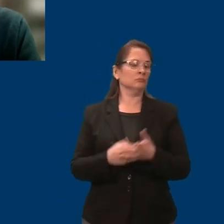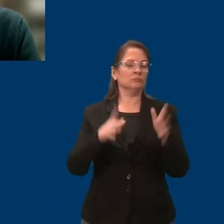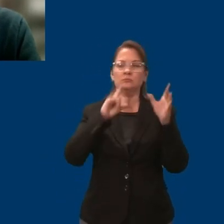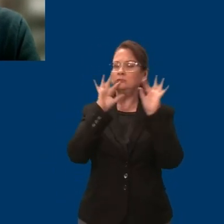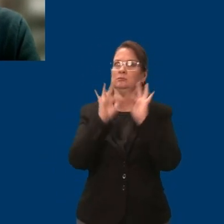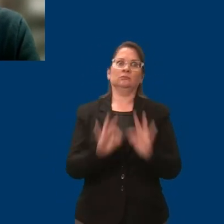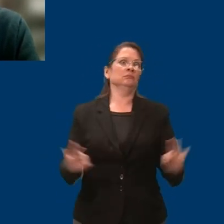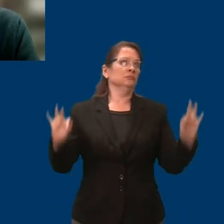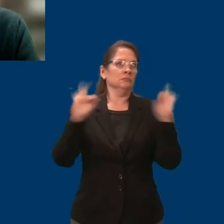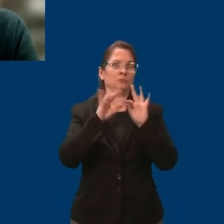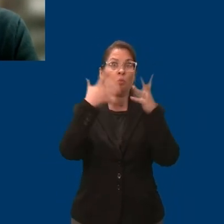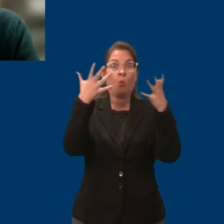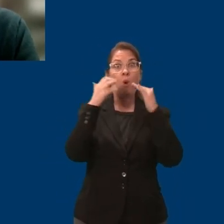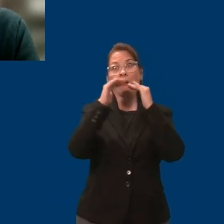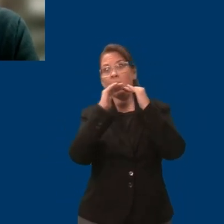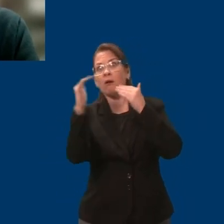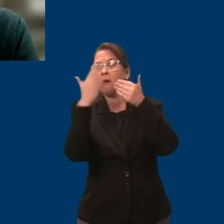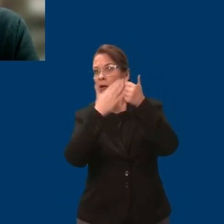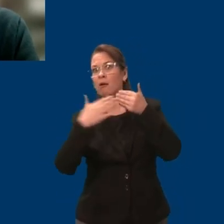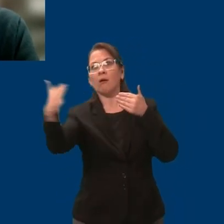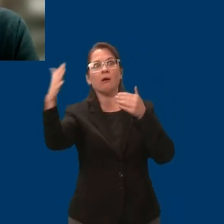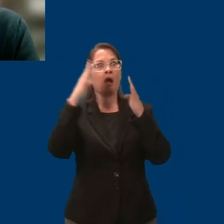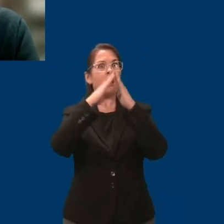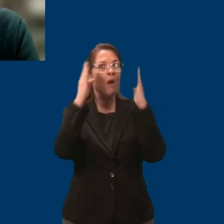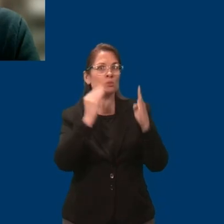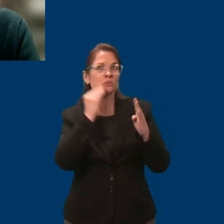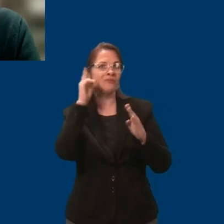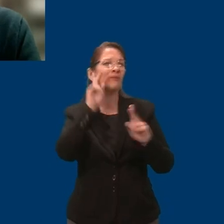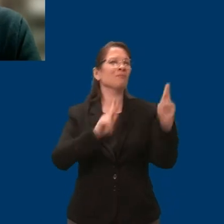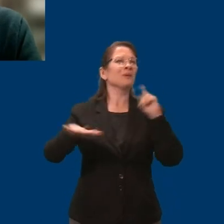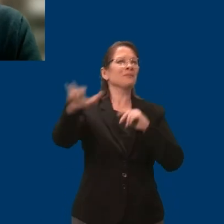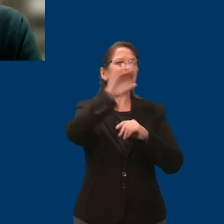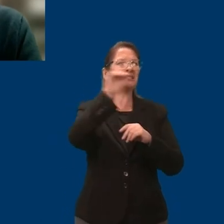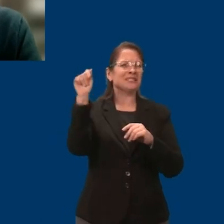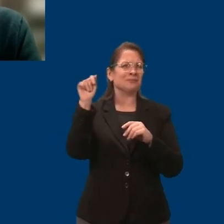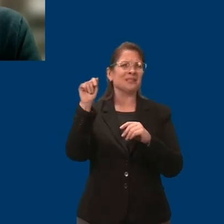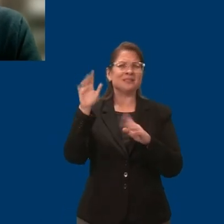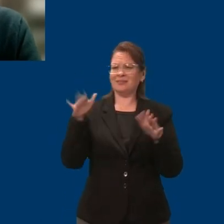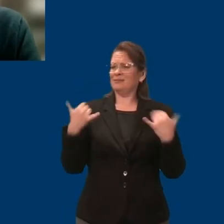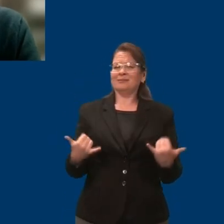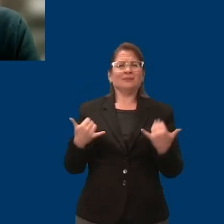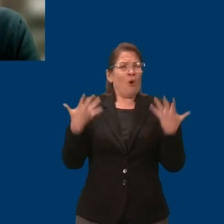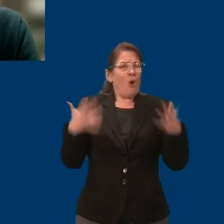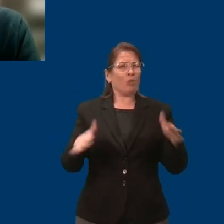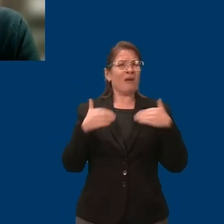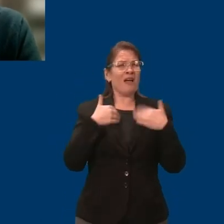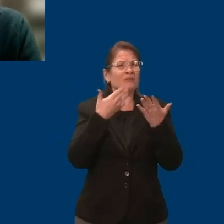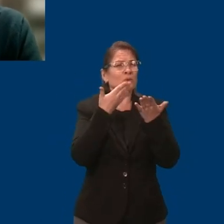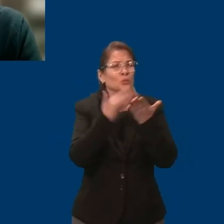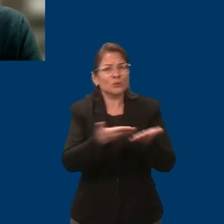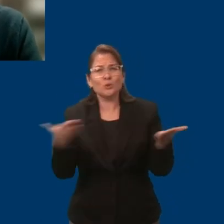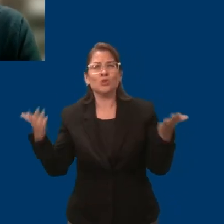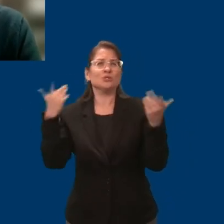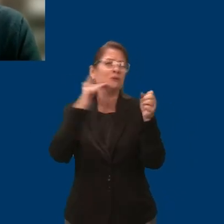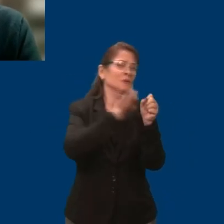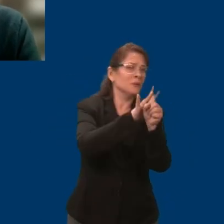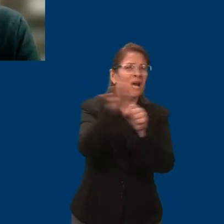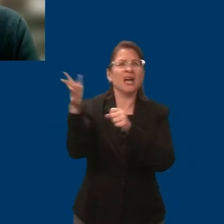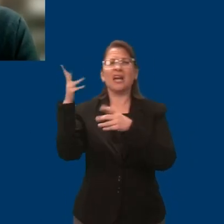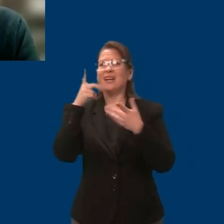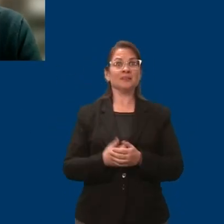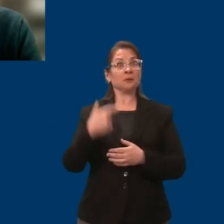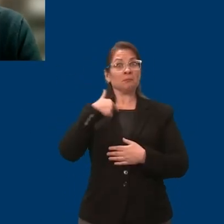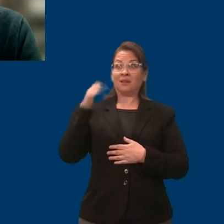with disabilities. We have the resources in Minnesota. We just need the political will to make these important investments.